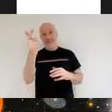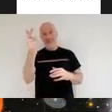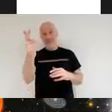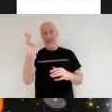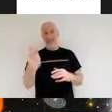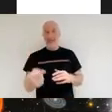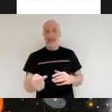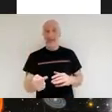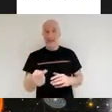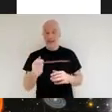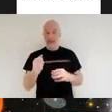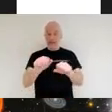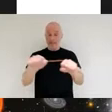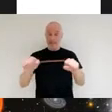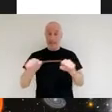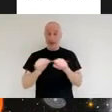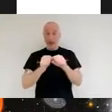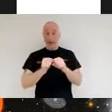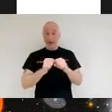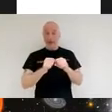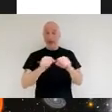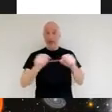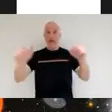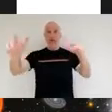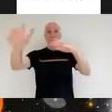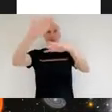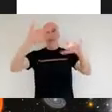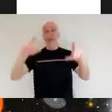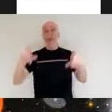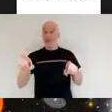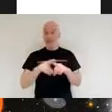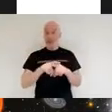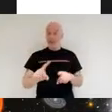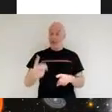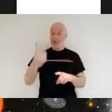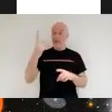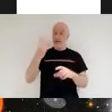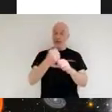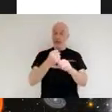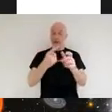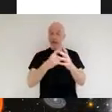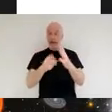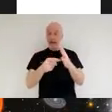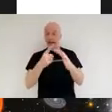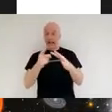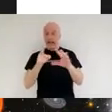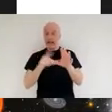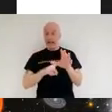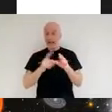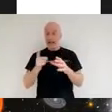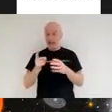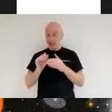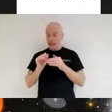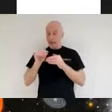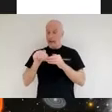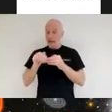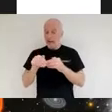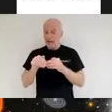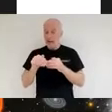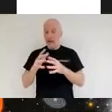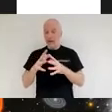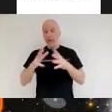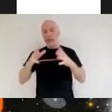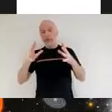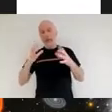in our universe such as the first galaxies to form after the big bang they are so faint that